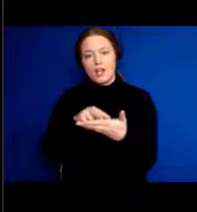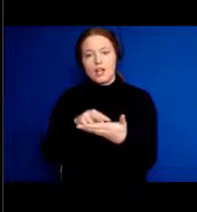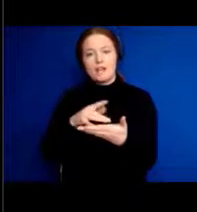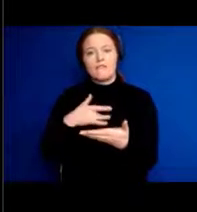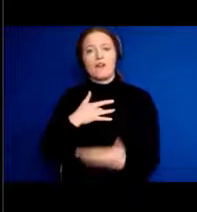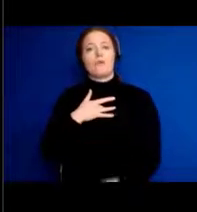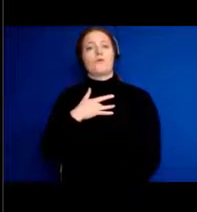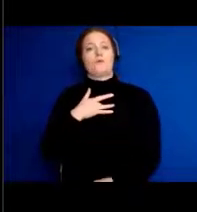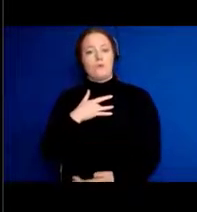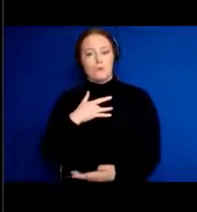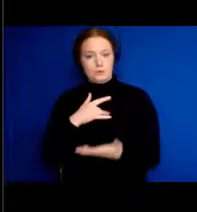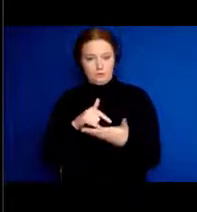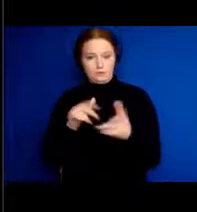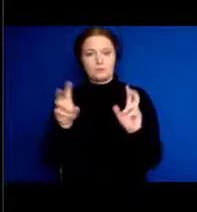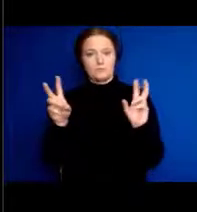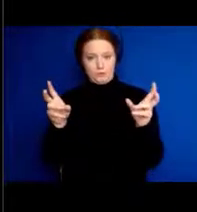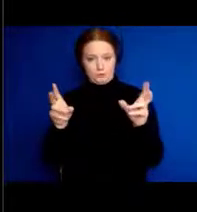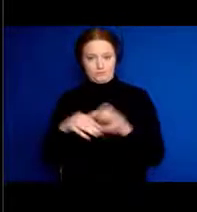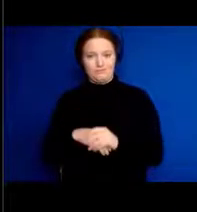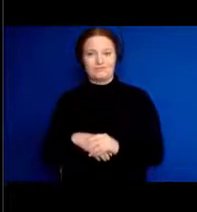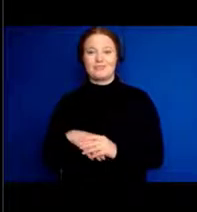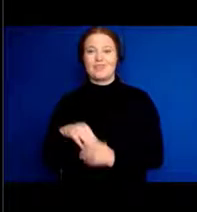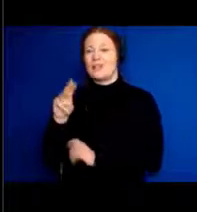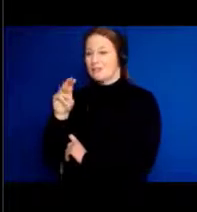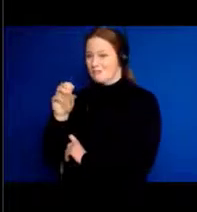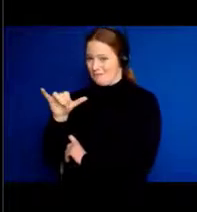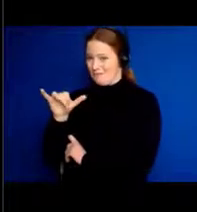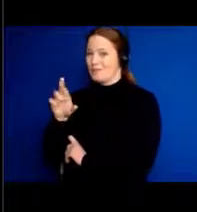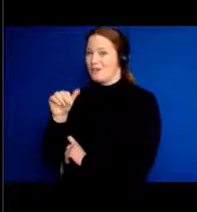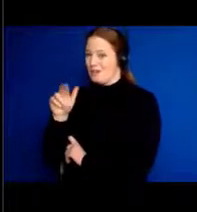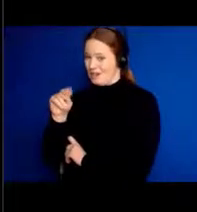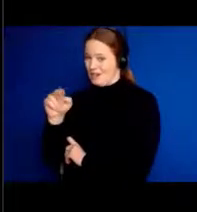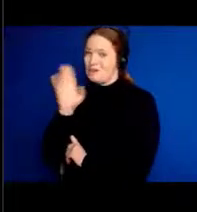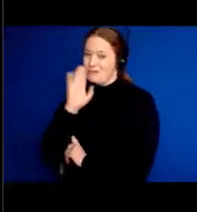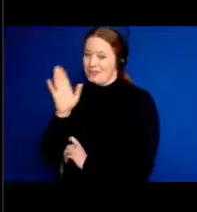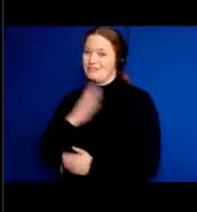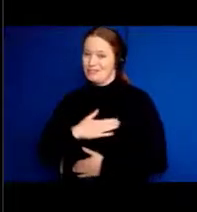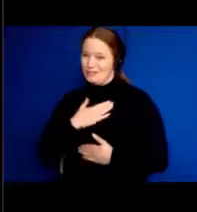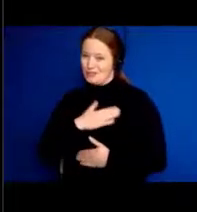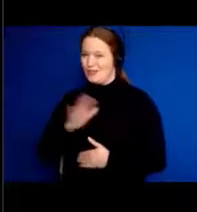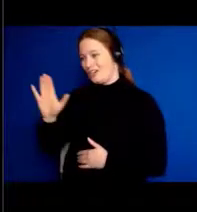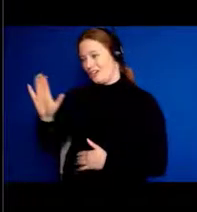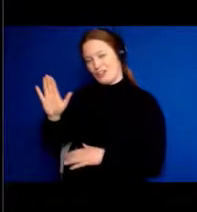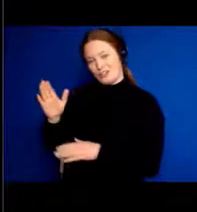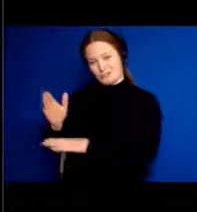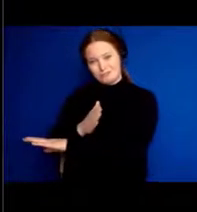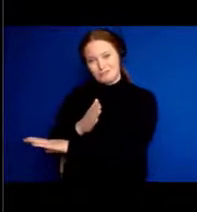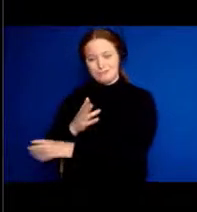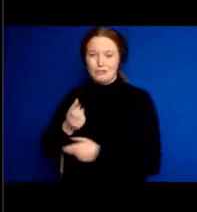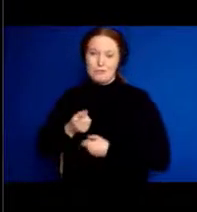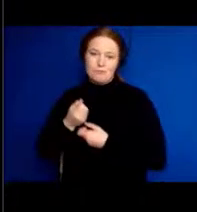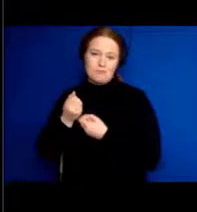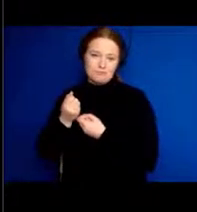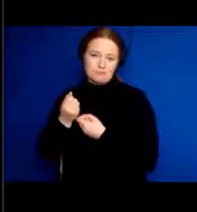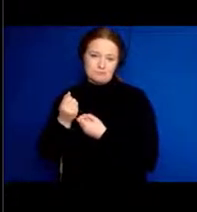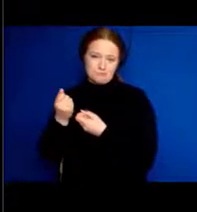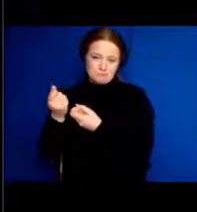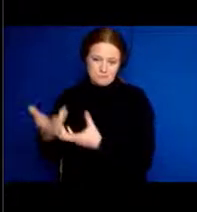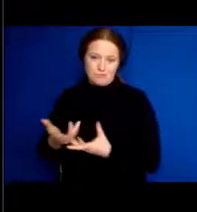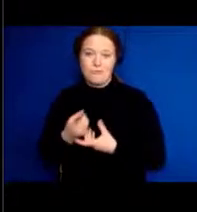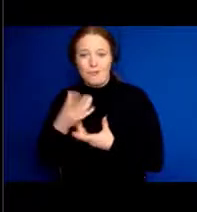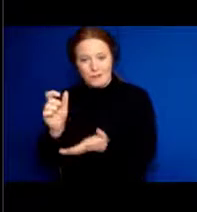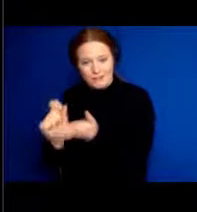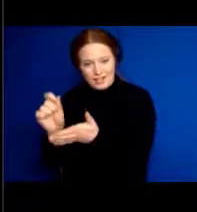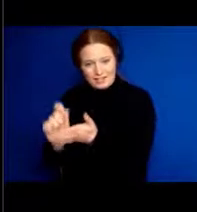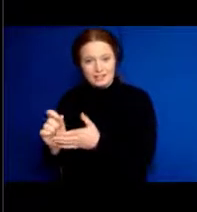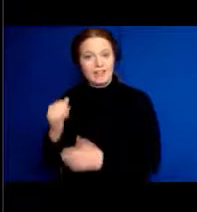wrote. OK, so Myrna would like this. She was writing her her story for me. When you are hard of hearing, you struggle to hear. When